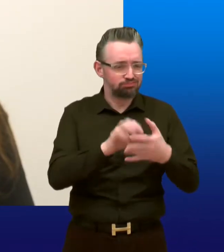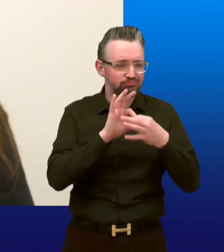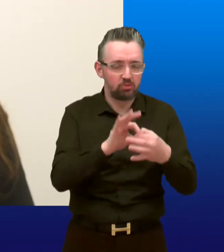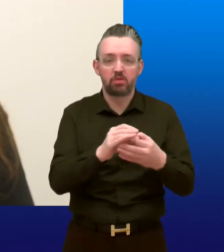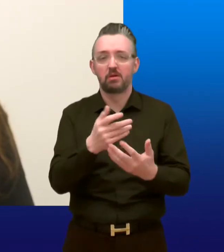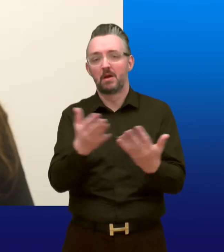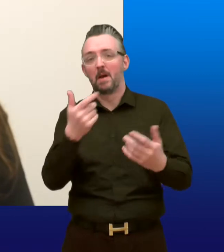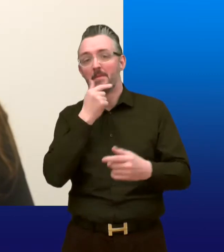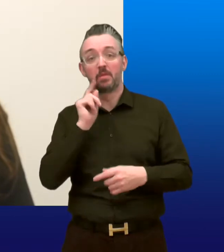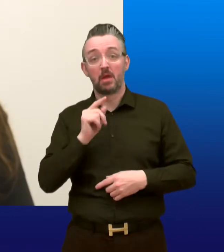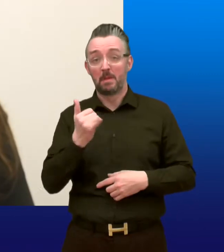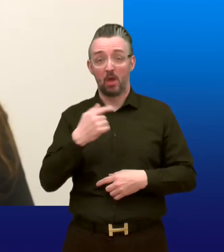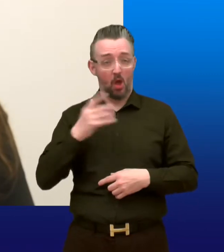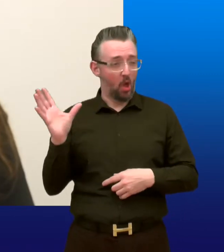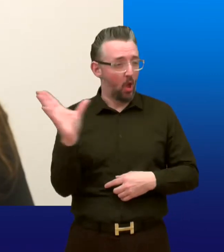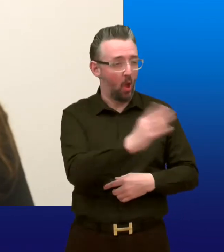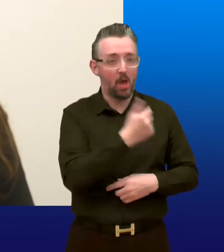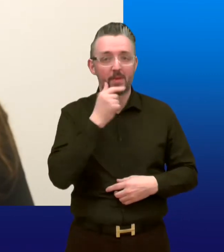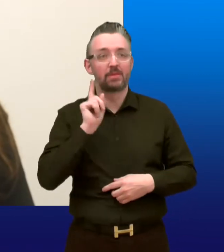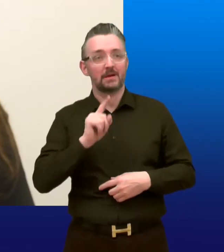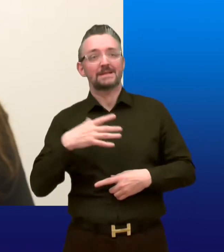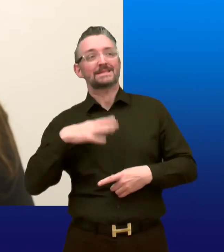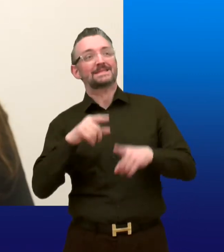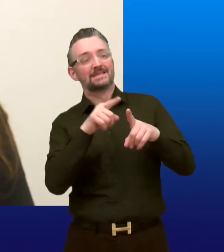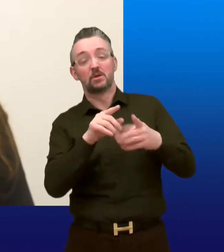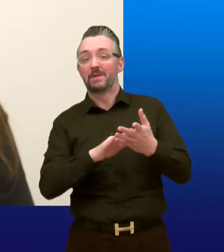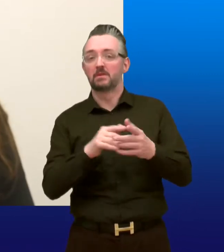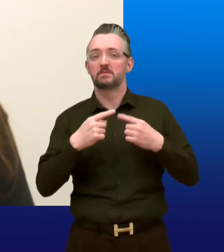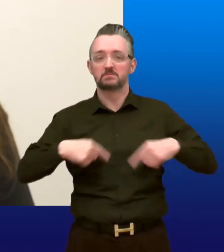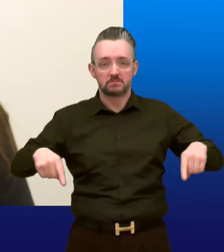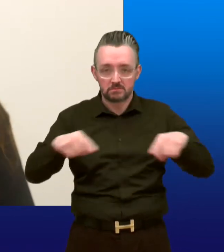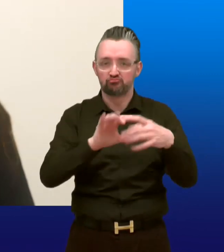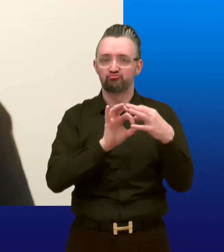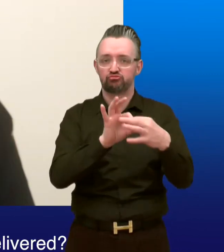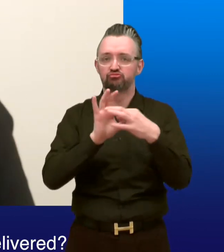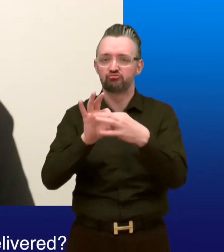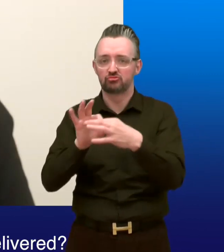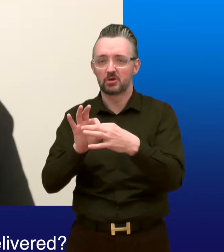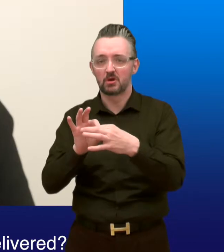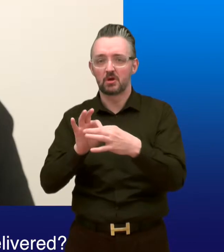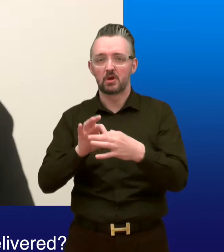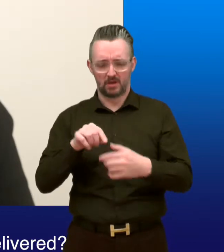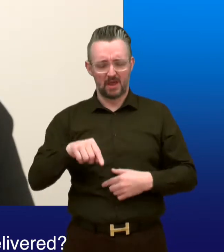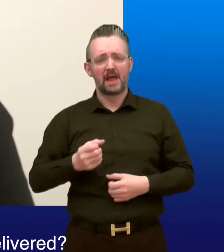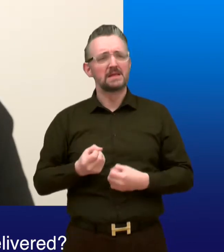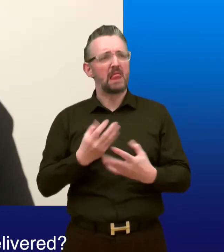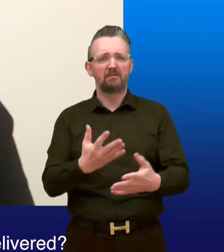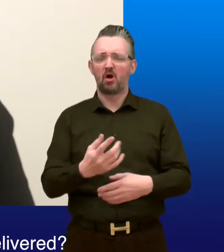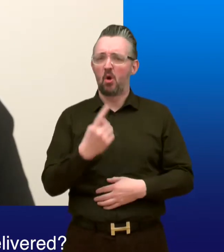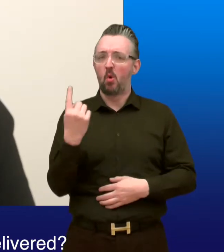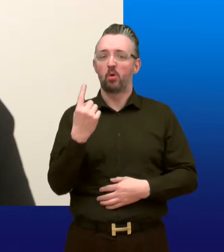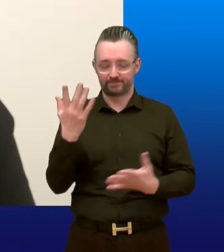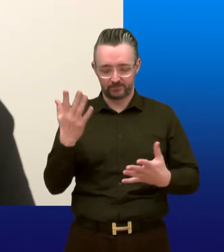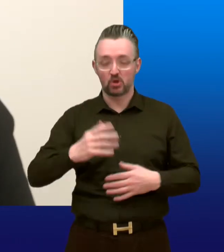other. It is a public service that any of us could need at any time. So our charter belongs to all of us. Who makes sure that our charter is being delivered?